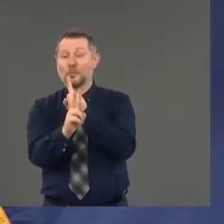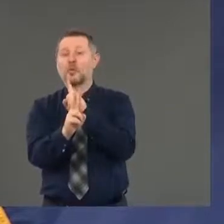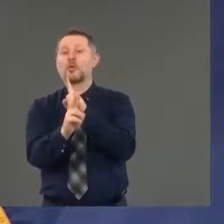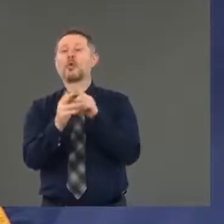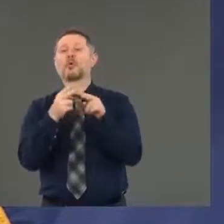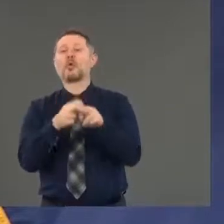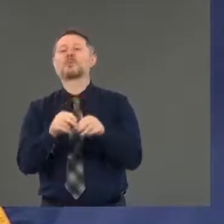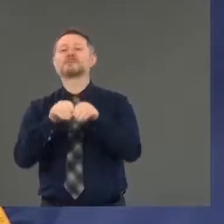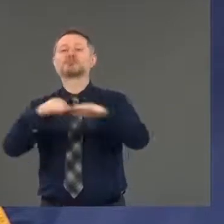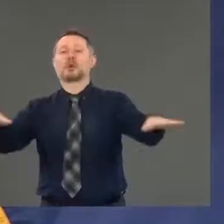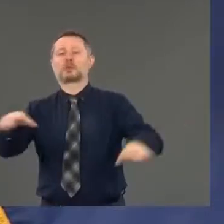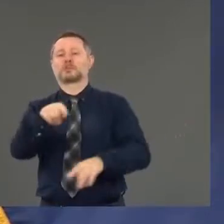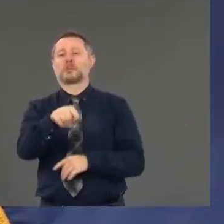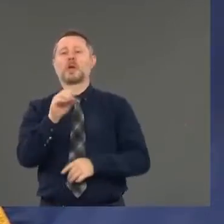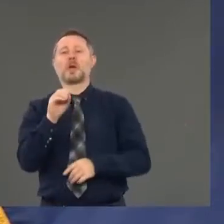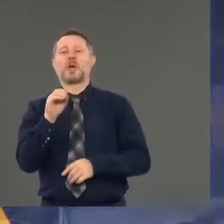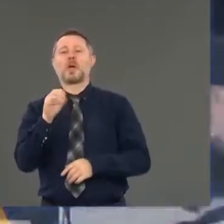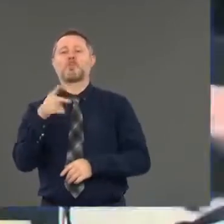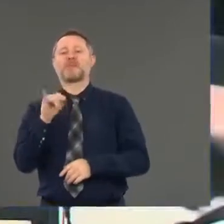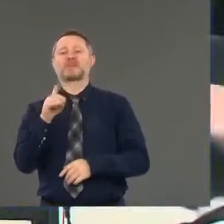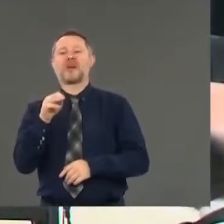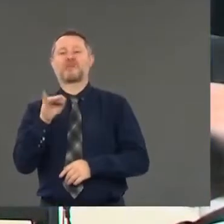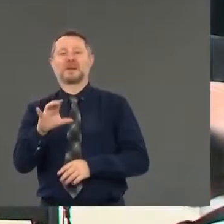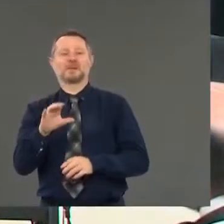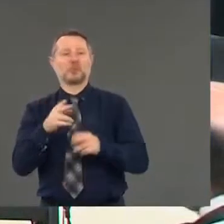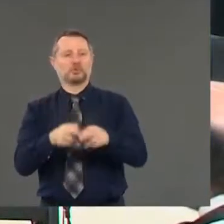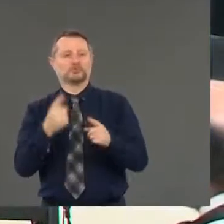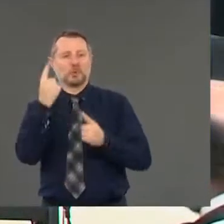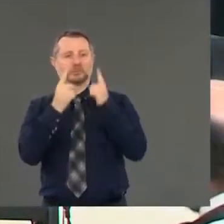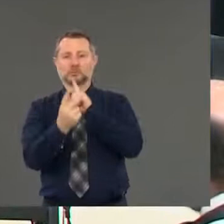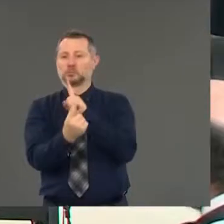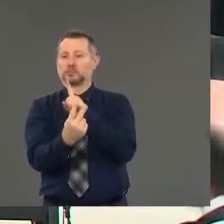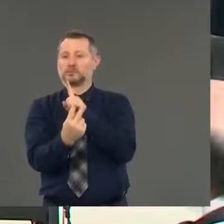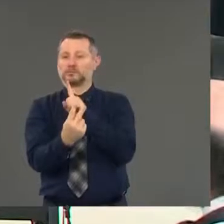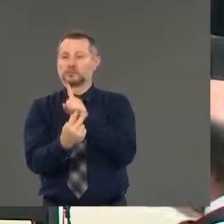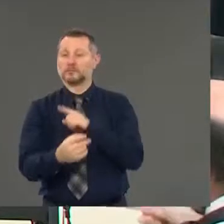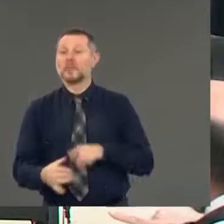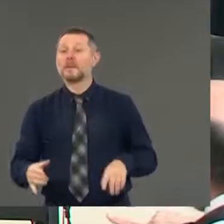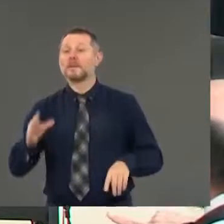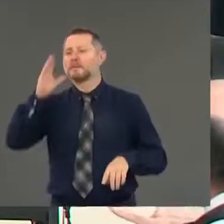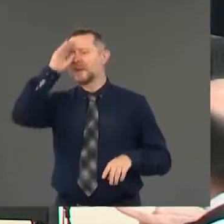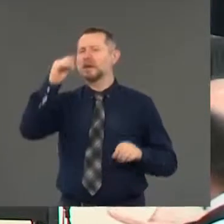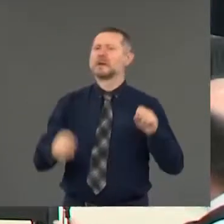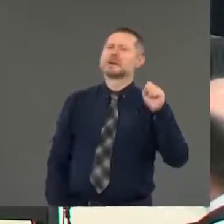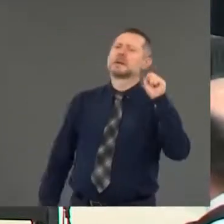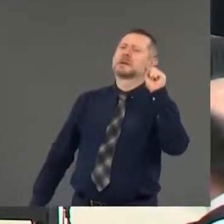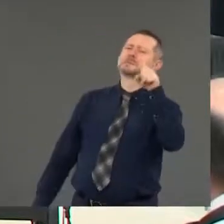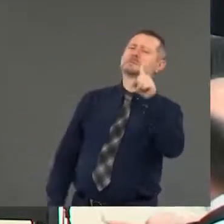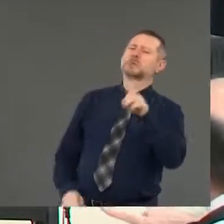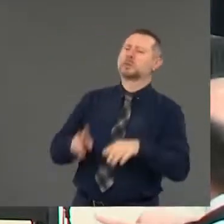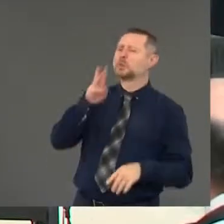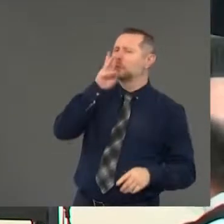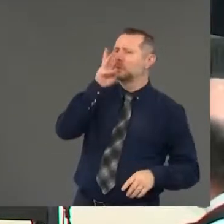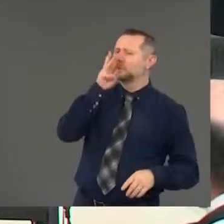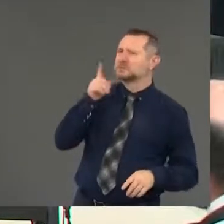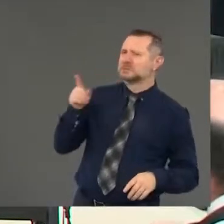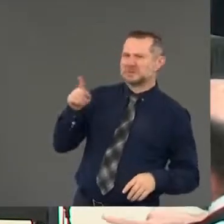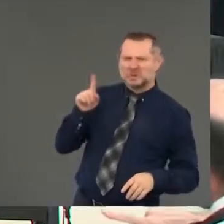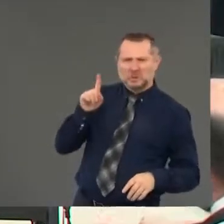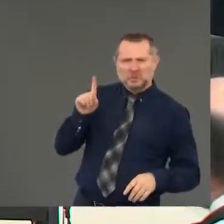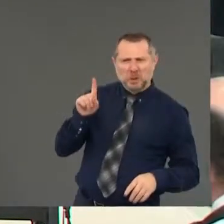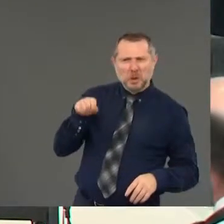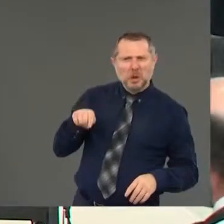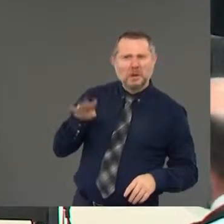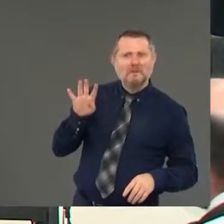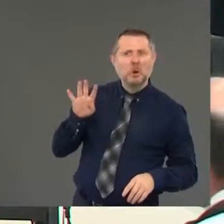epidemic. So the Westchester number is 1.4. What if it goes to 3% or 8%